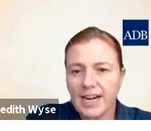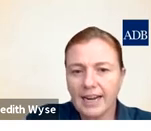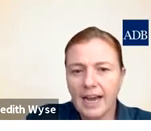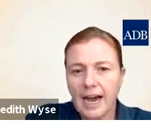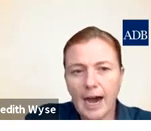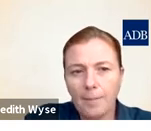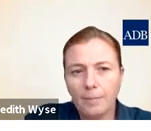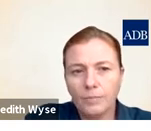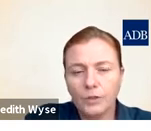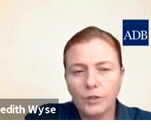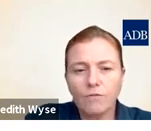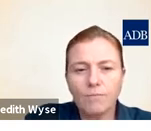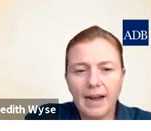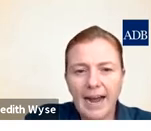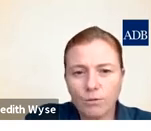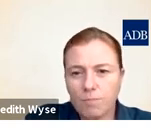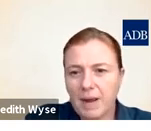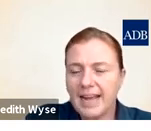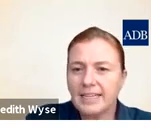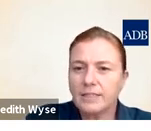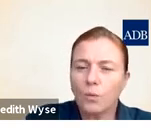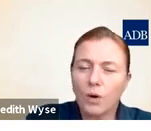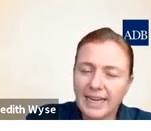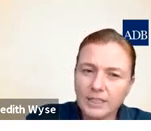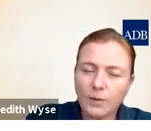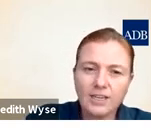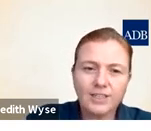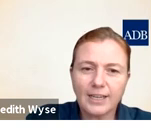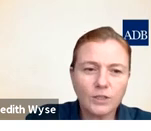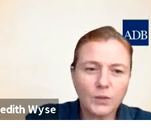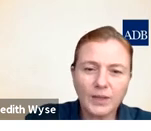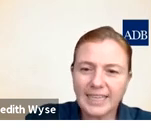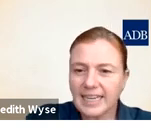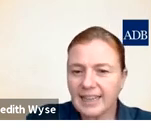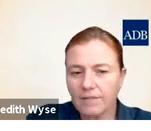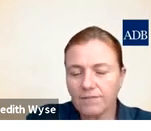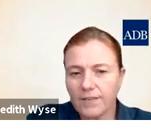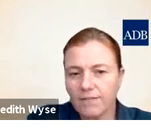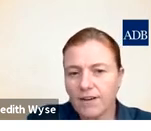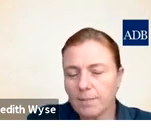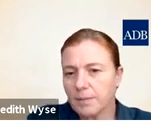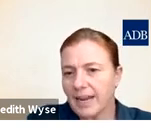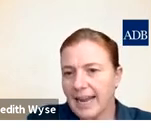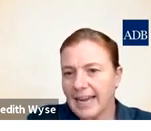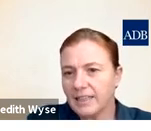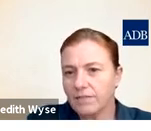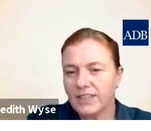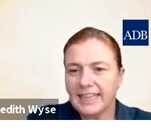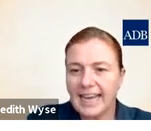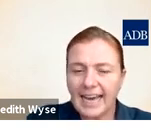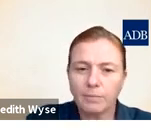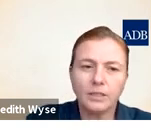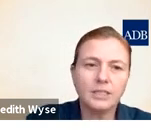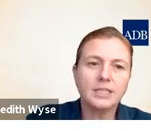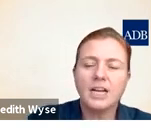monitoring um you know house repairs what is quite interesting they also do things like they'll farm some of the land they'll